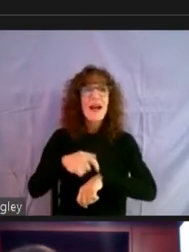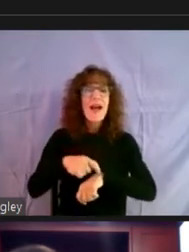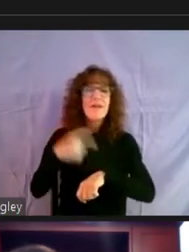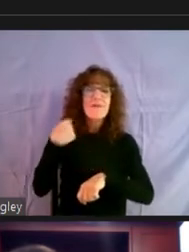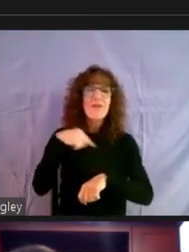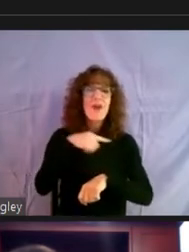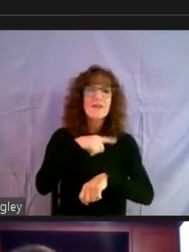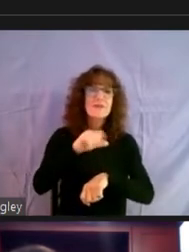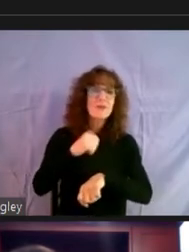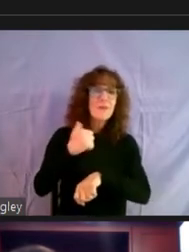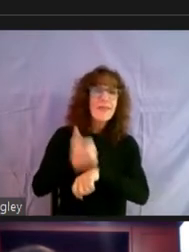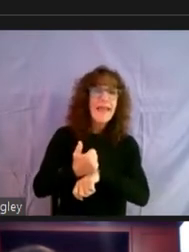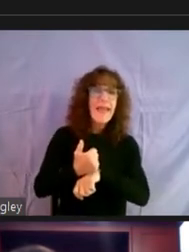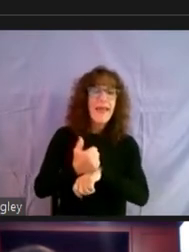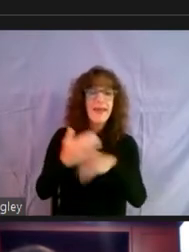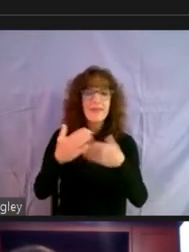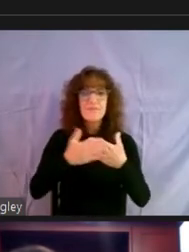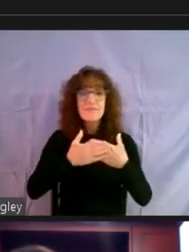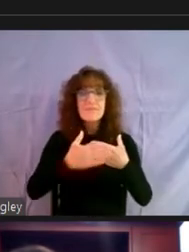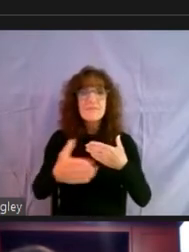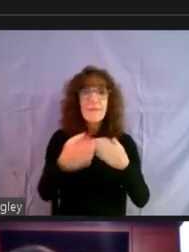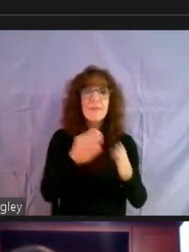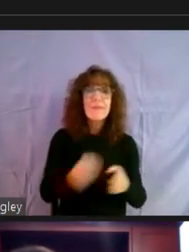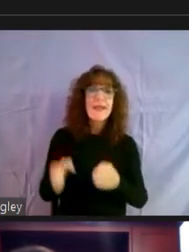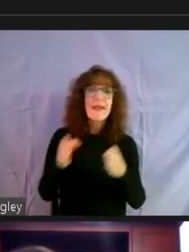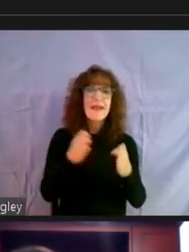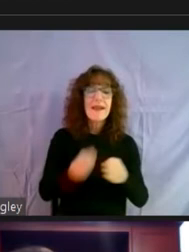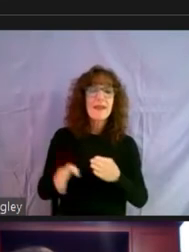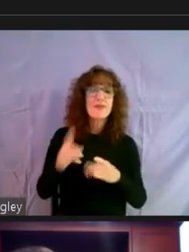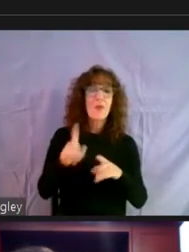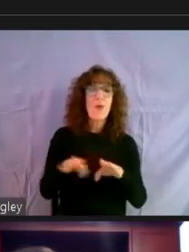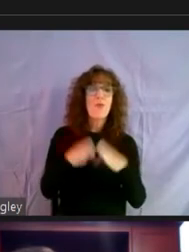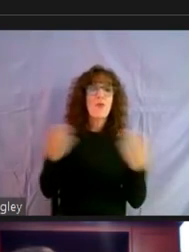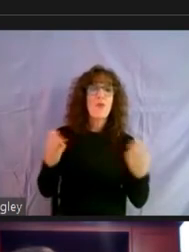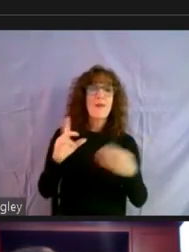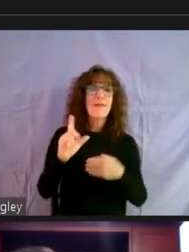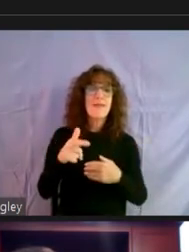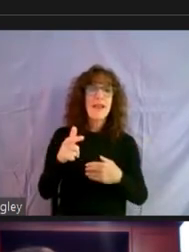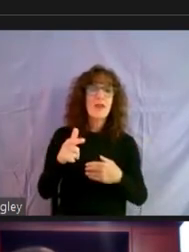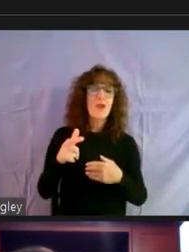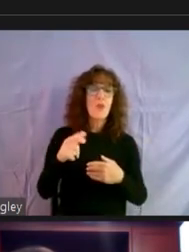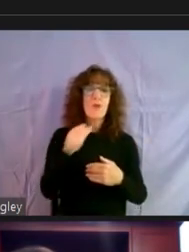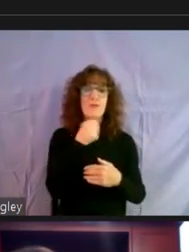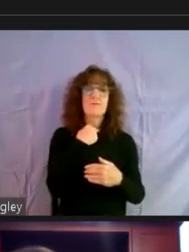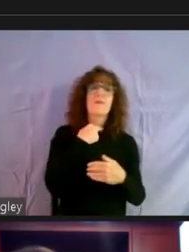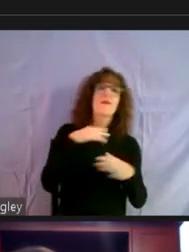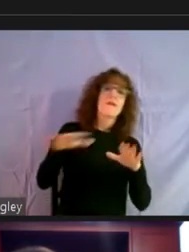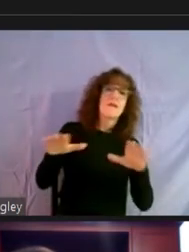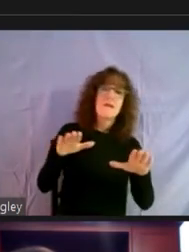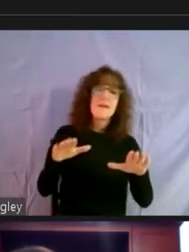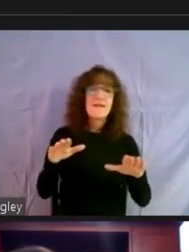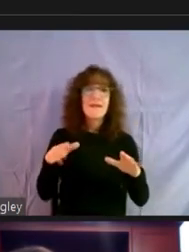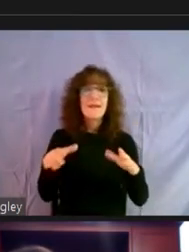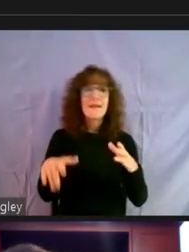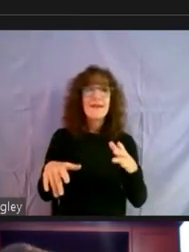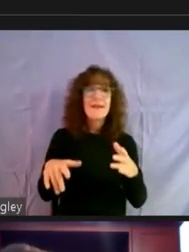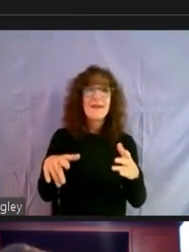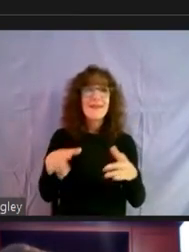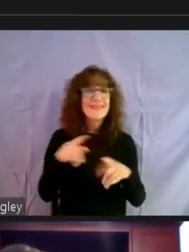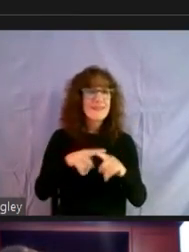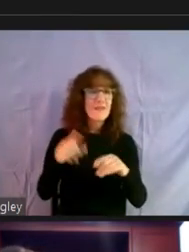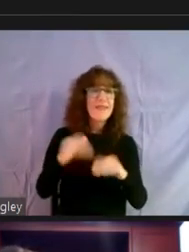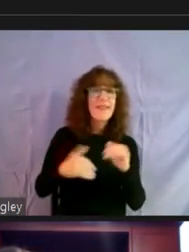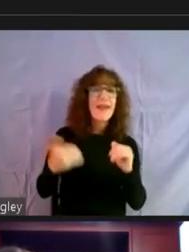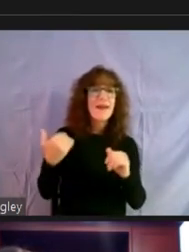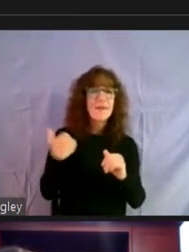plan in place moving forward so that when we do open up, we won't, we aren't caught off guard like we were prior to